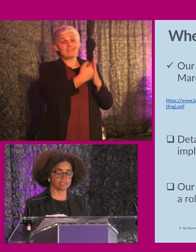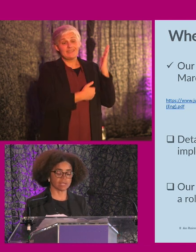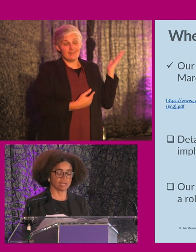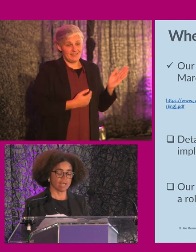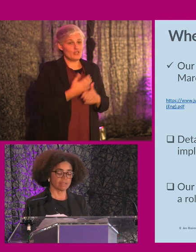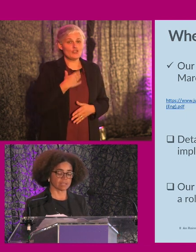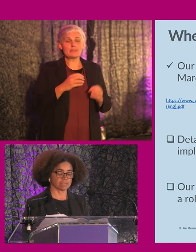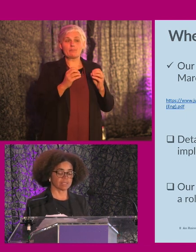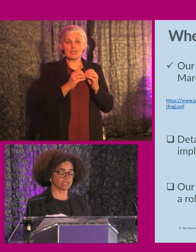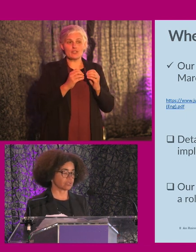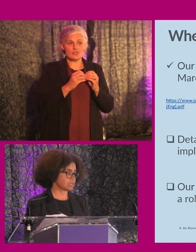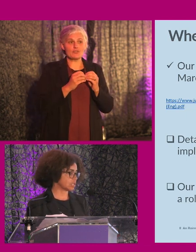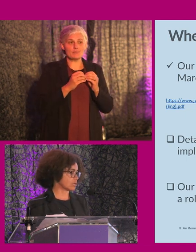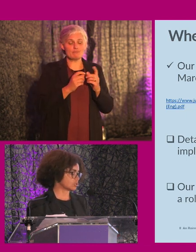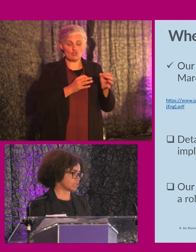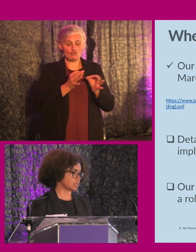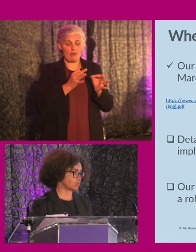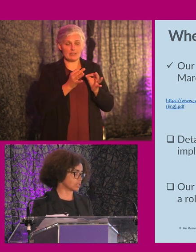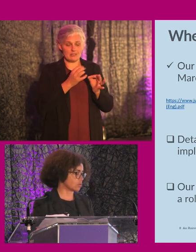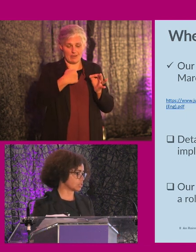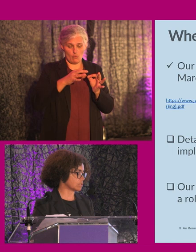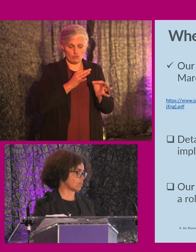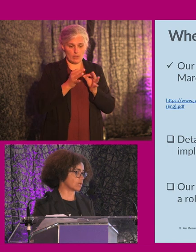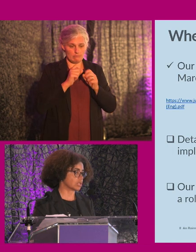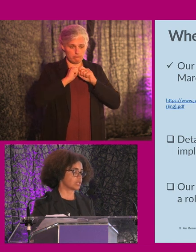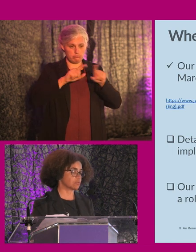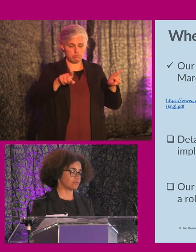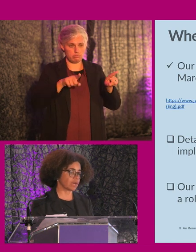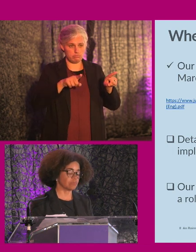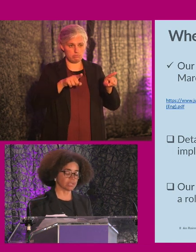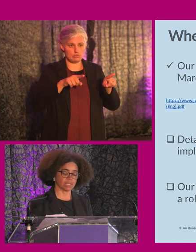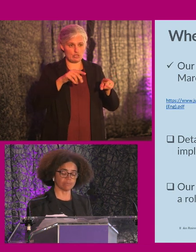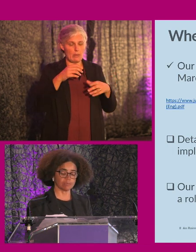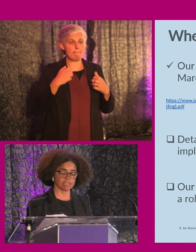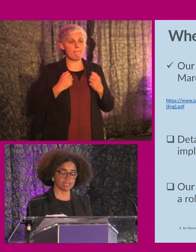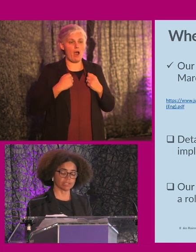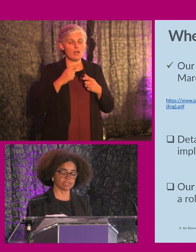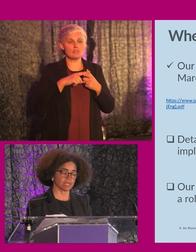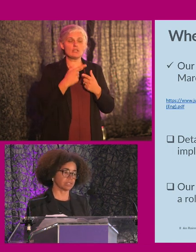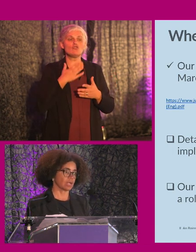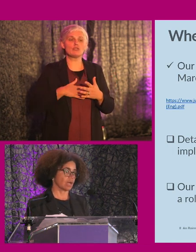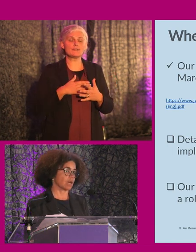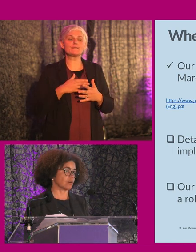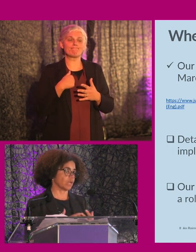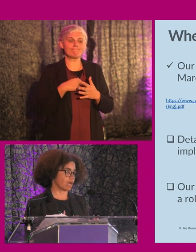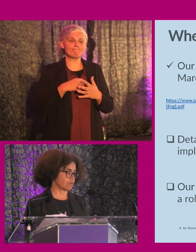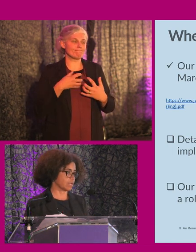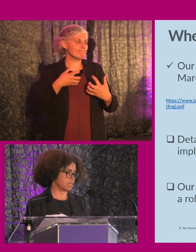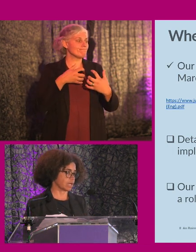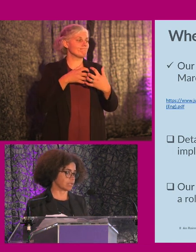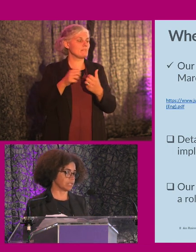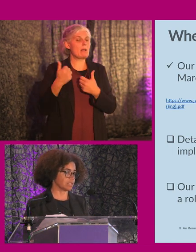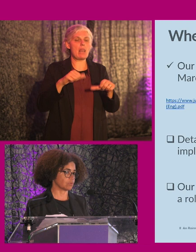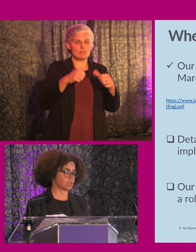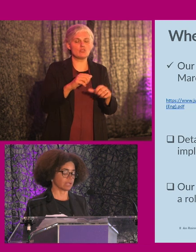really to say that, as I say, the strategy, our strategy was launched in March. So we're very much at the implementation stage. Uh, we have our